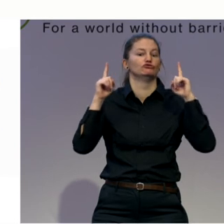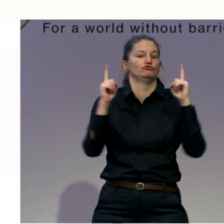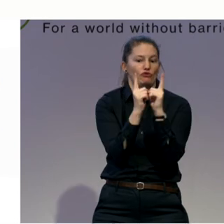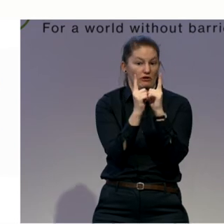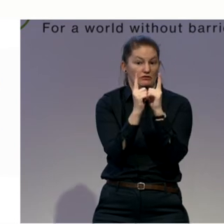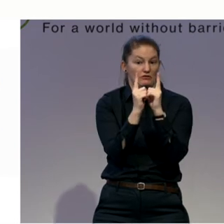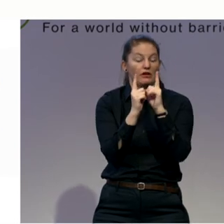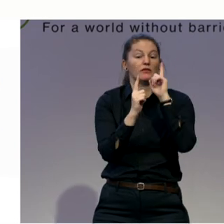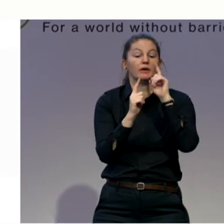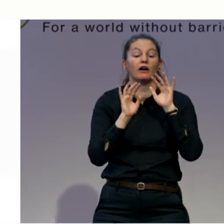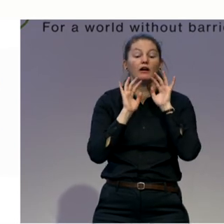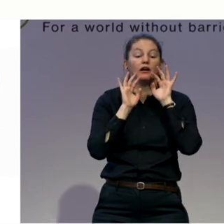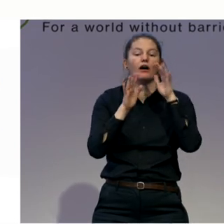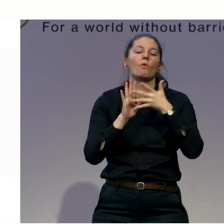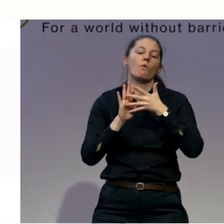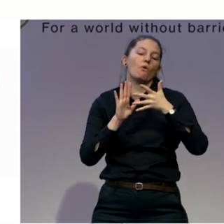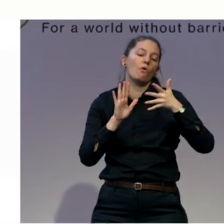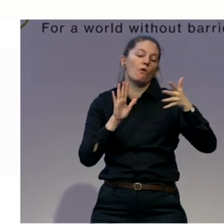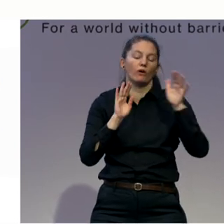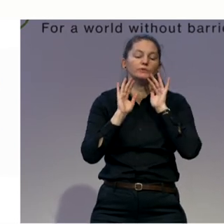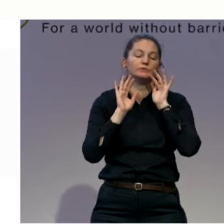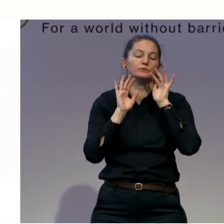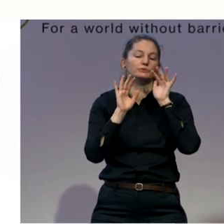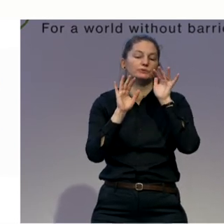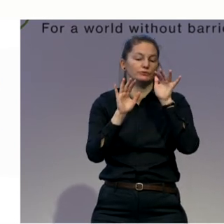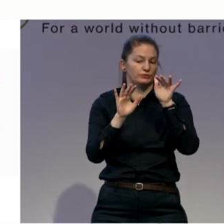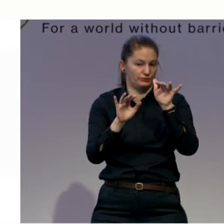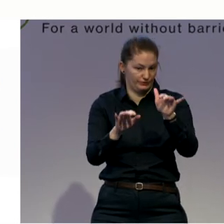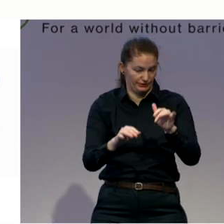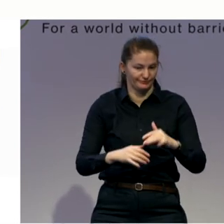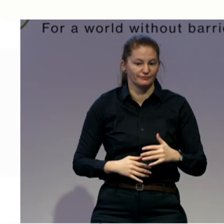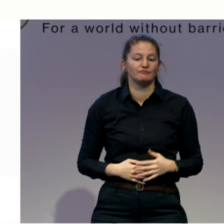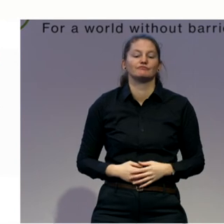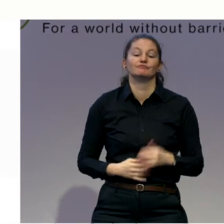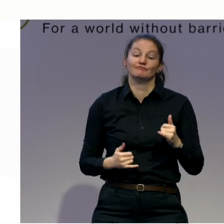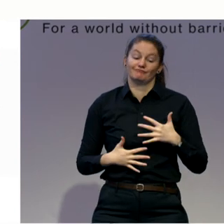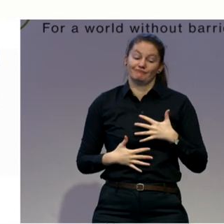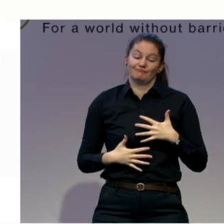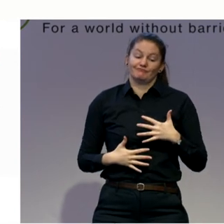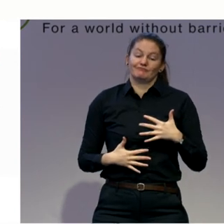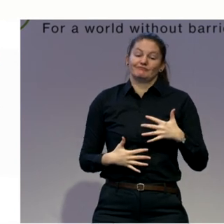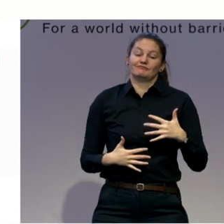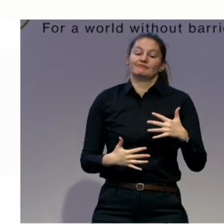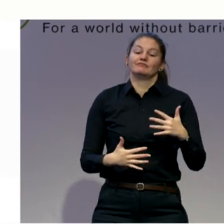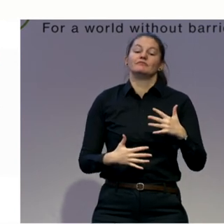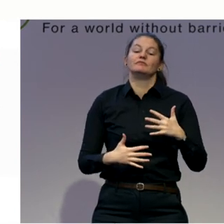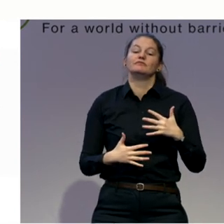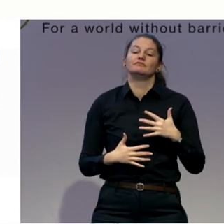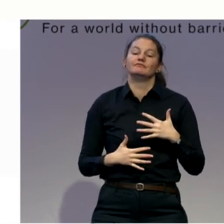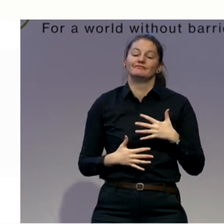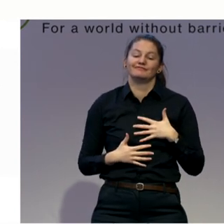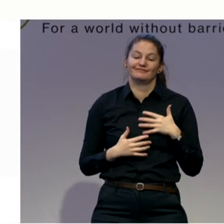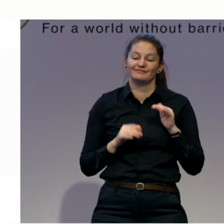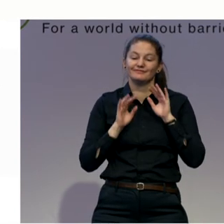No throat and your neck and your upper chest and your pelvis. And then come back other directions.